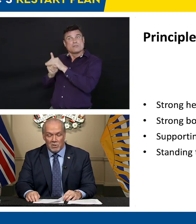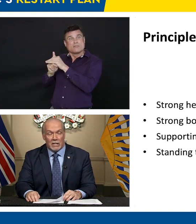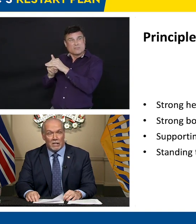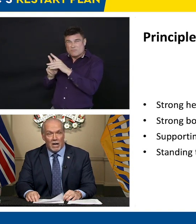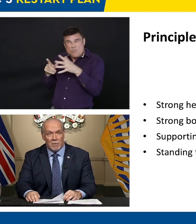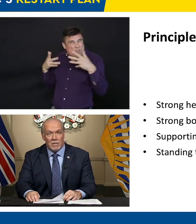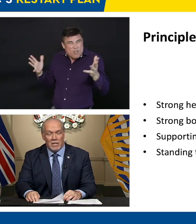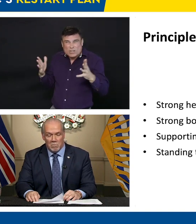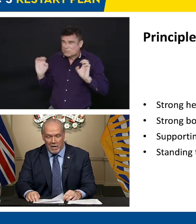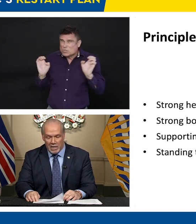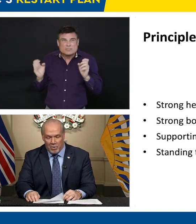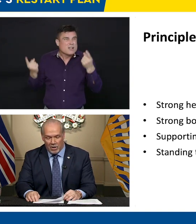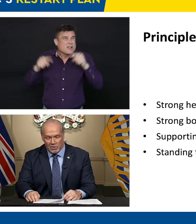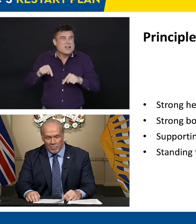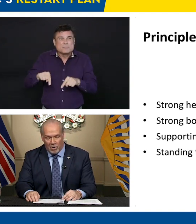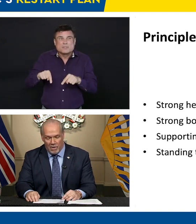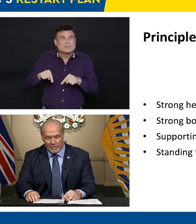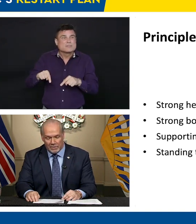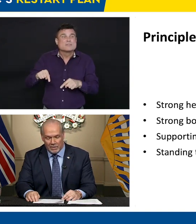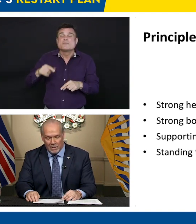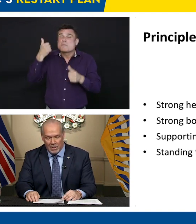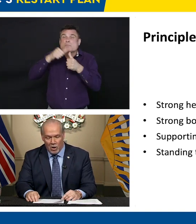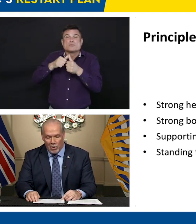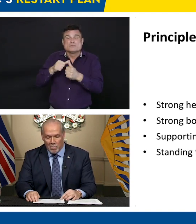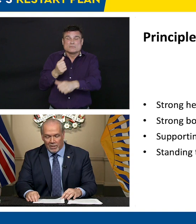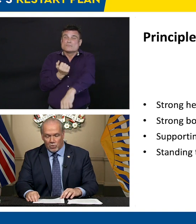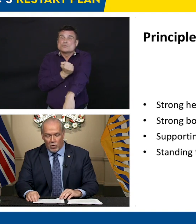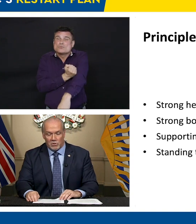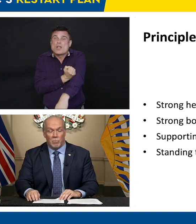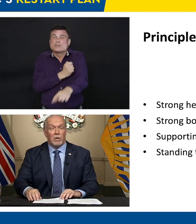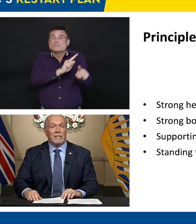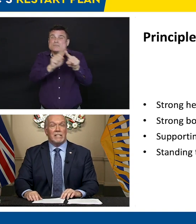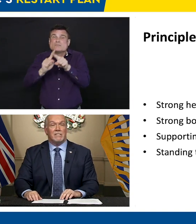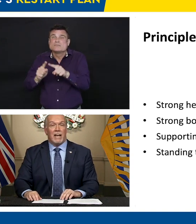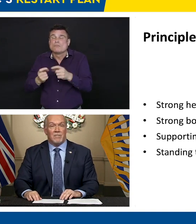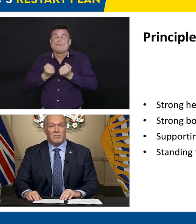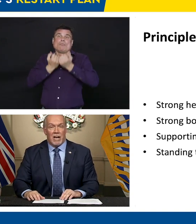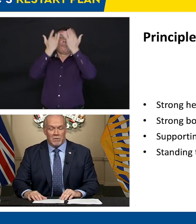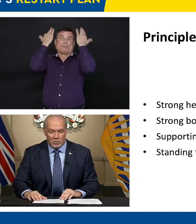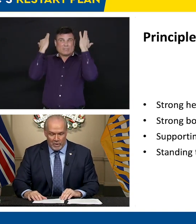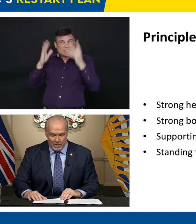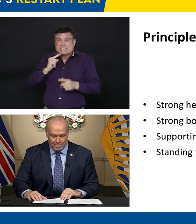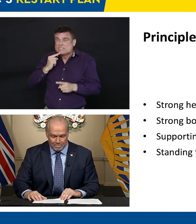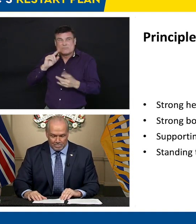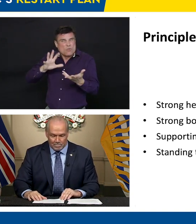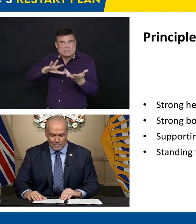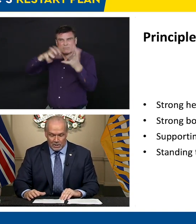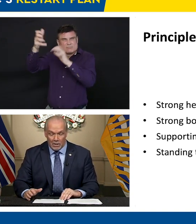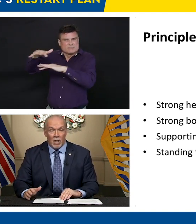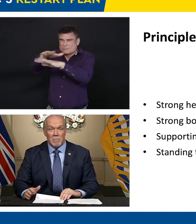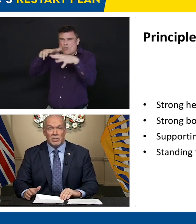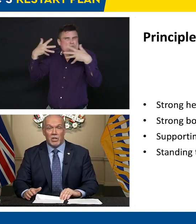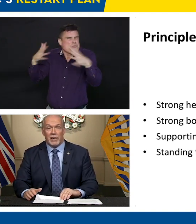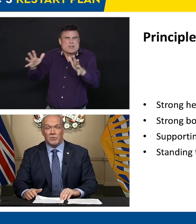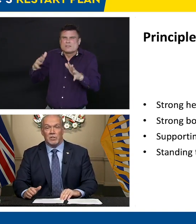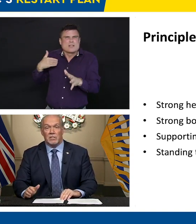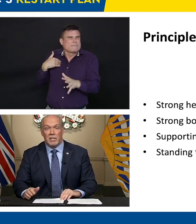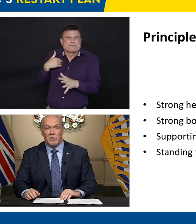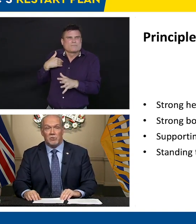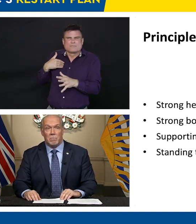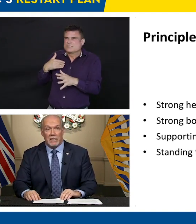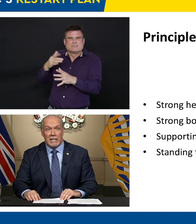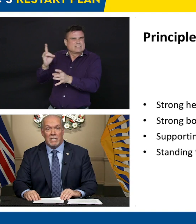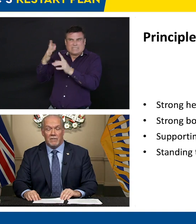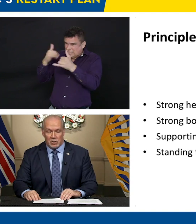continue to climb in many parts of the province. We must work to bring these deaths down as well. Climate change